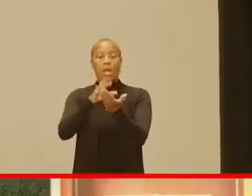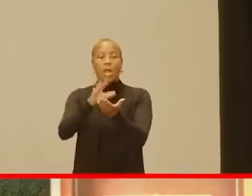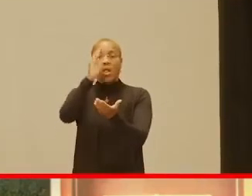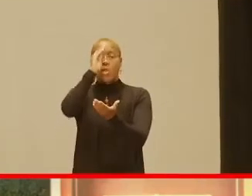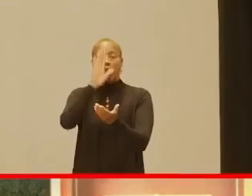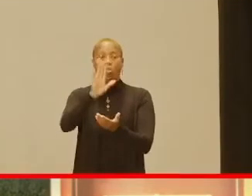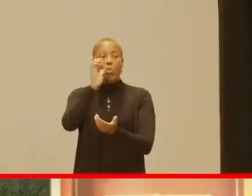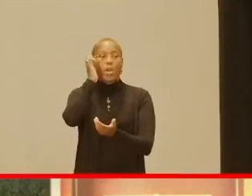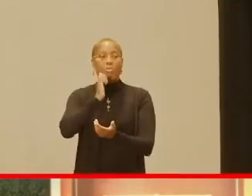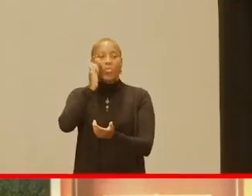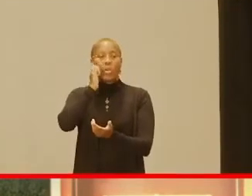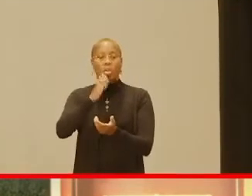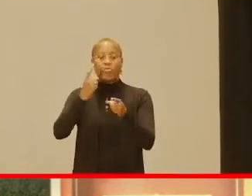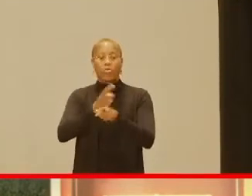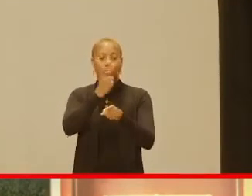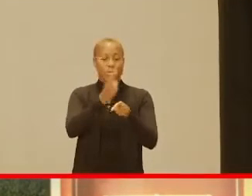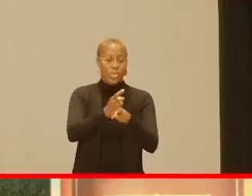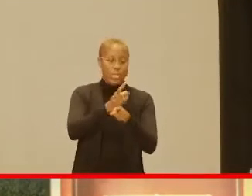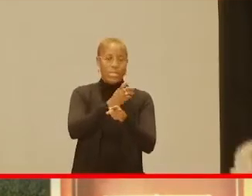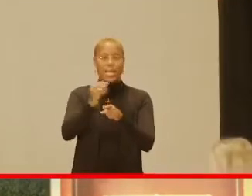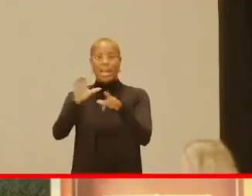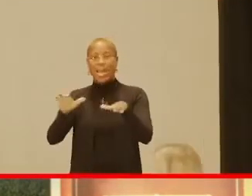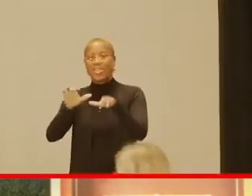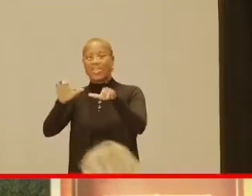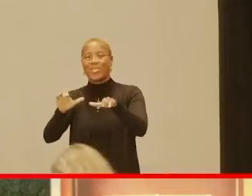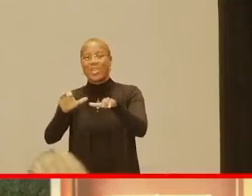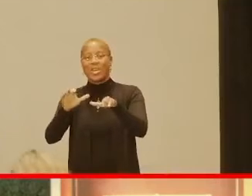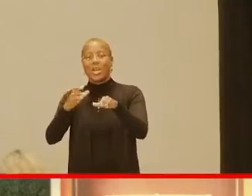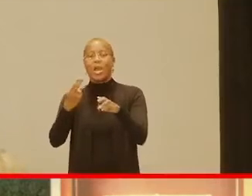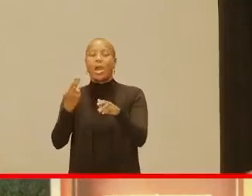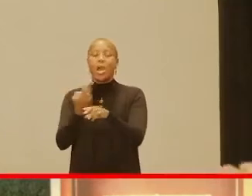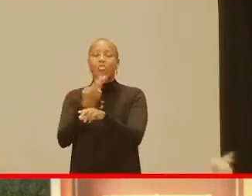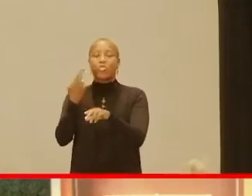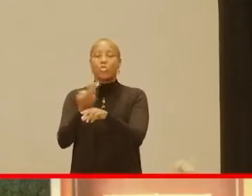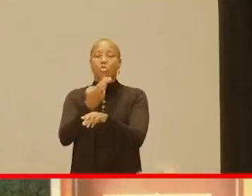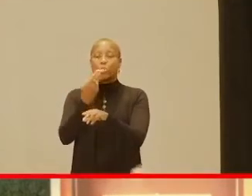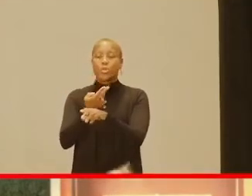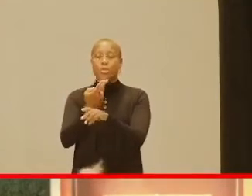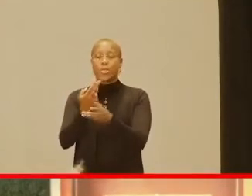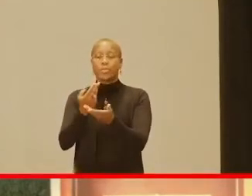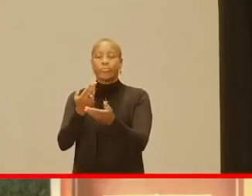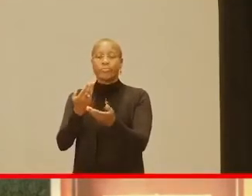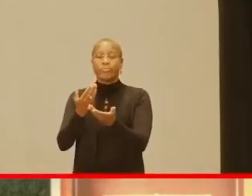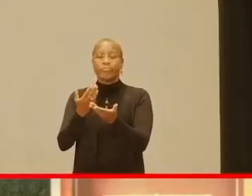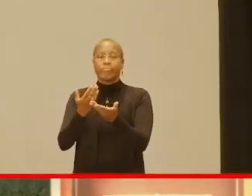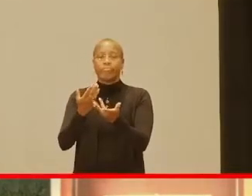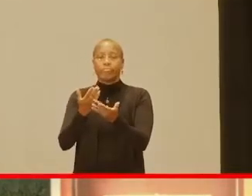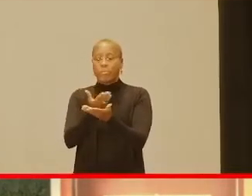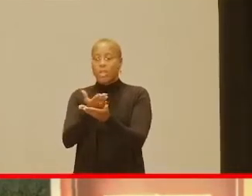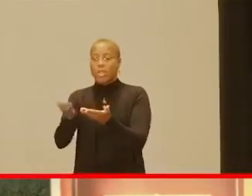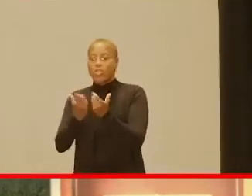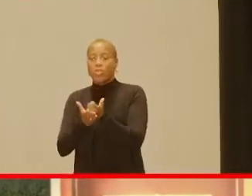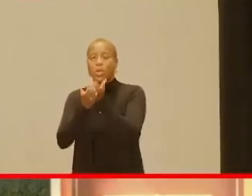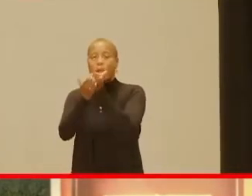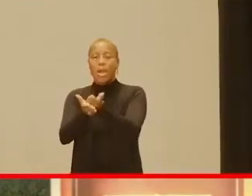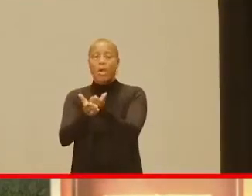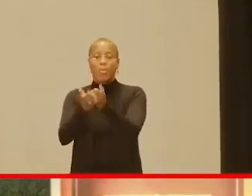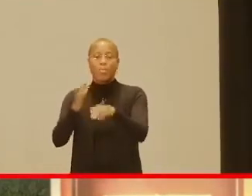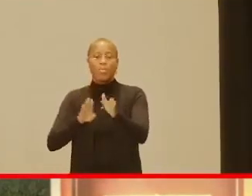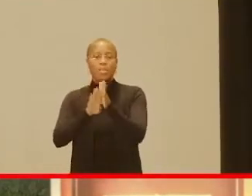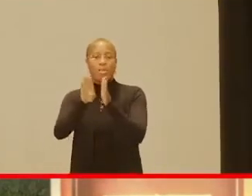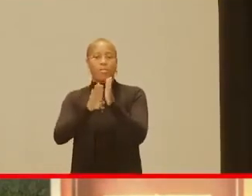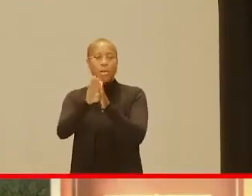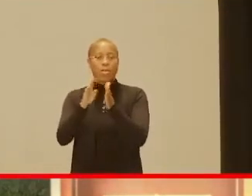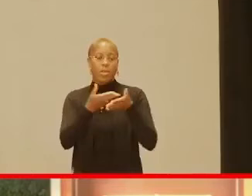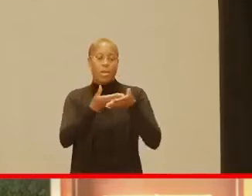everyday routines and activities and using recycled items to help develop in infants and toddlers. And, again,